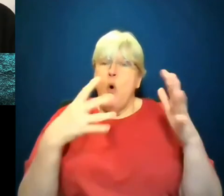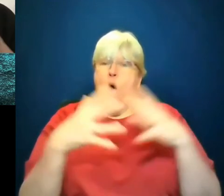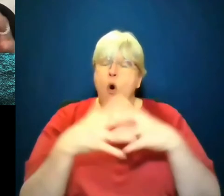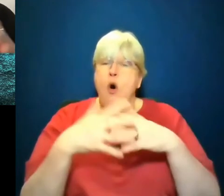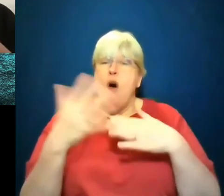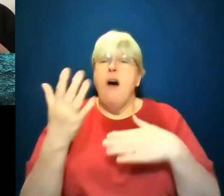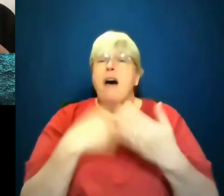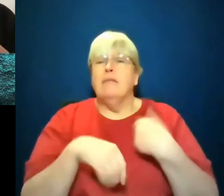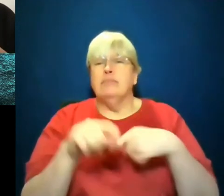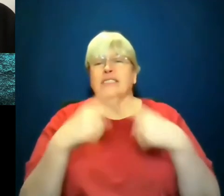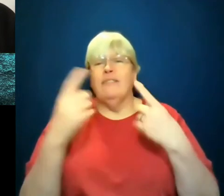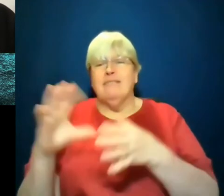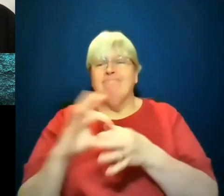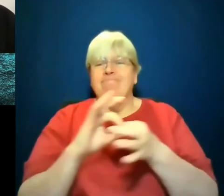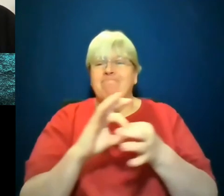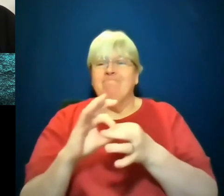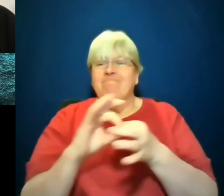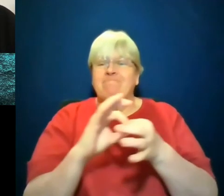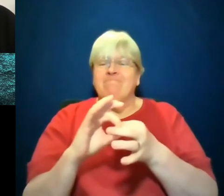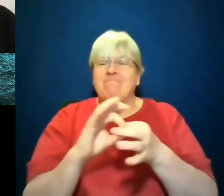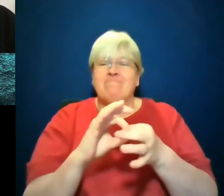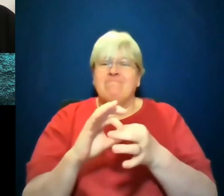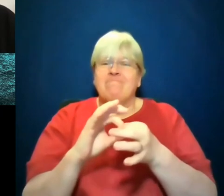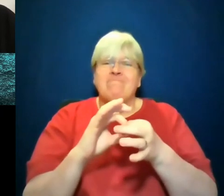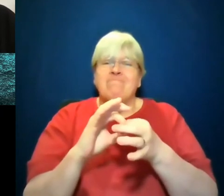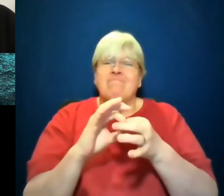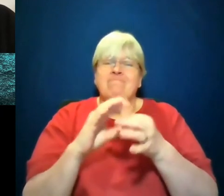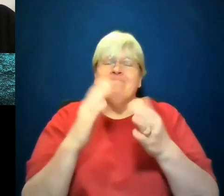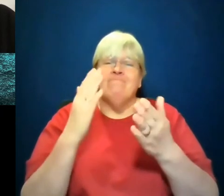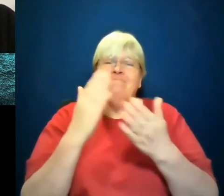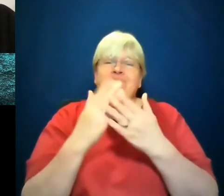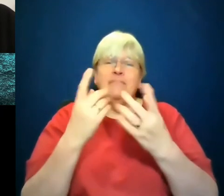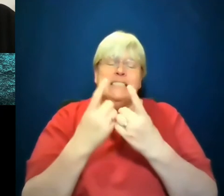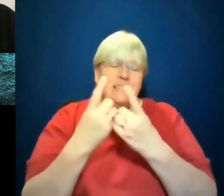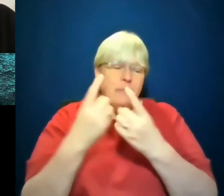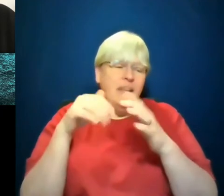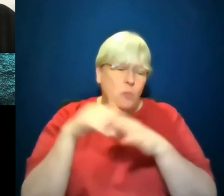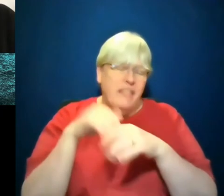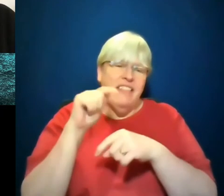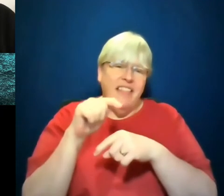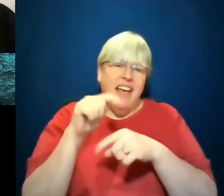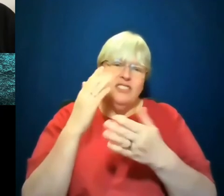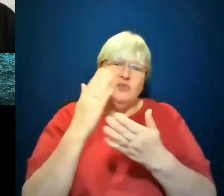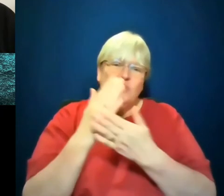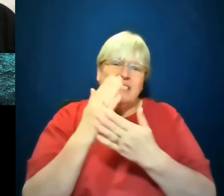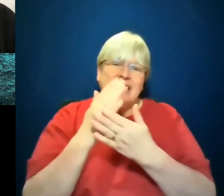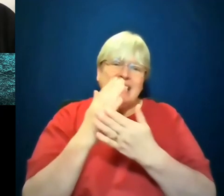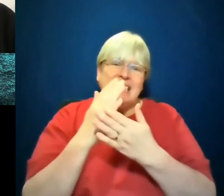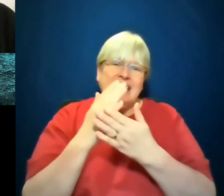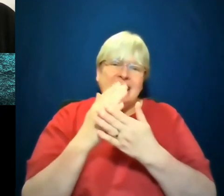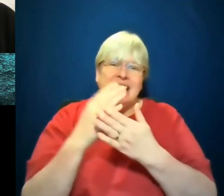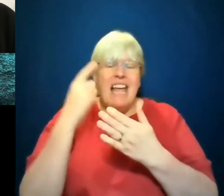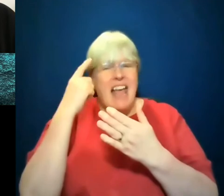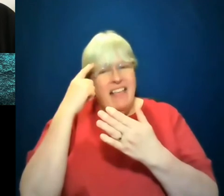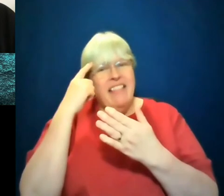and borders and country. And there's something in that, that is really, I think, fundamentally who I